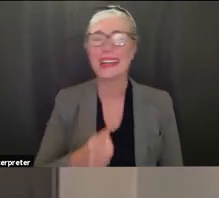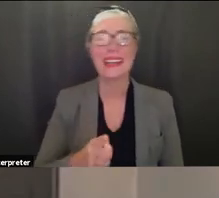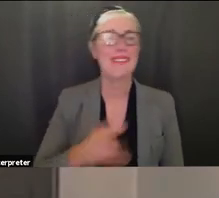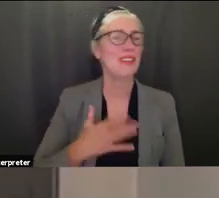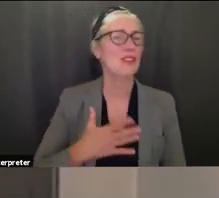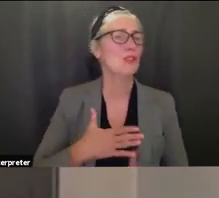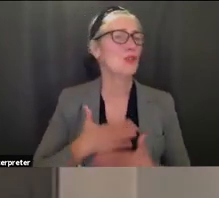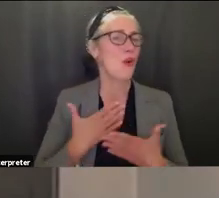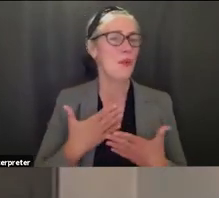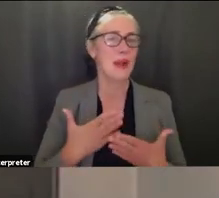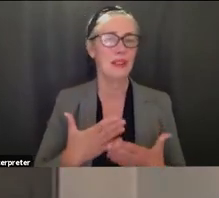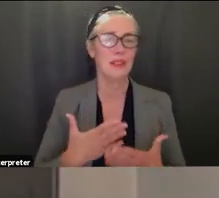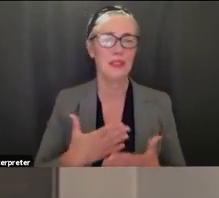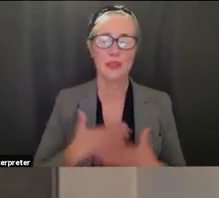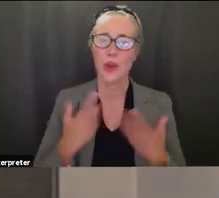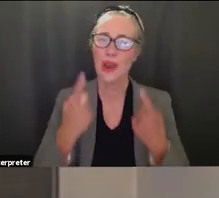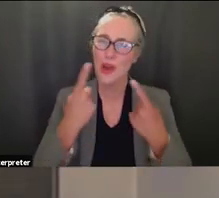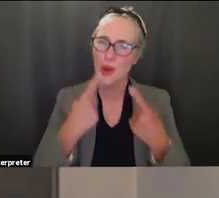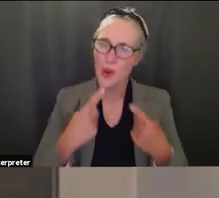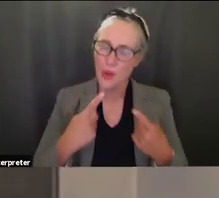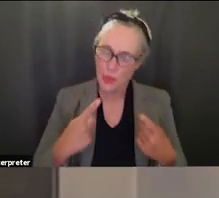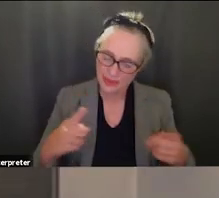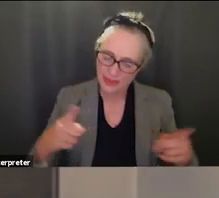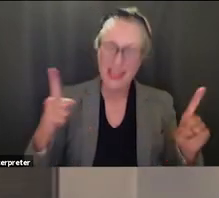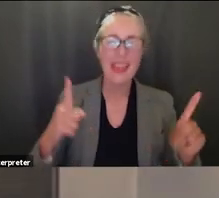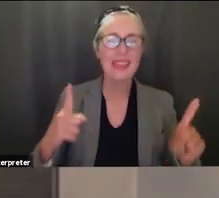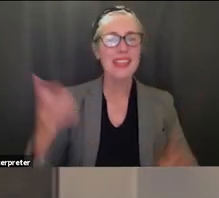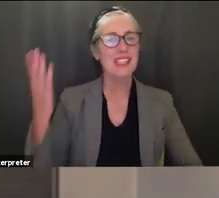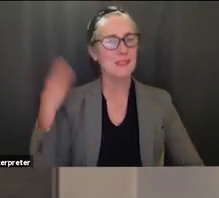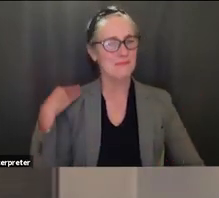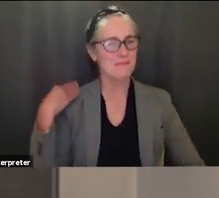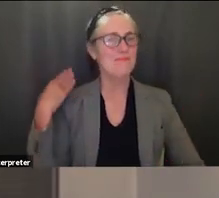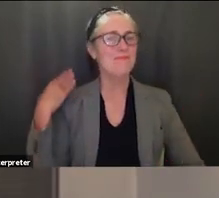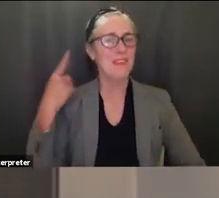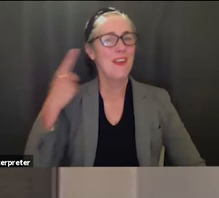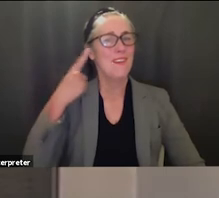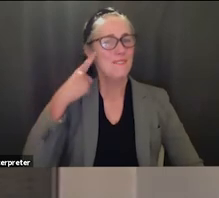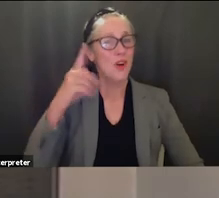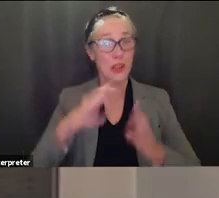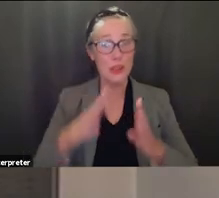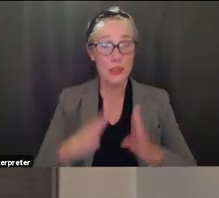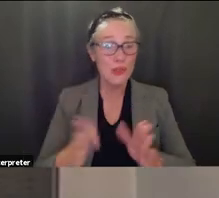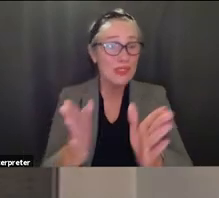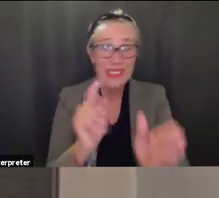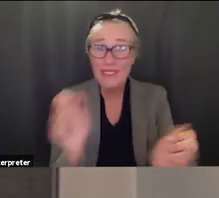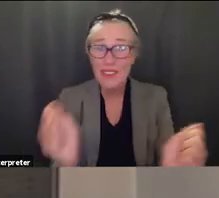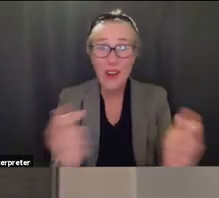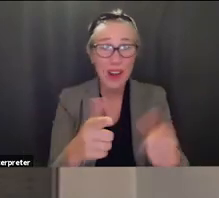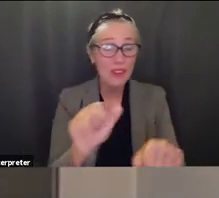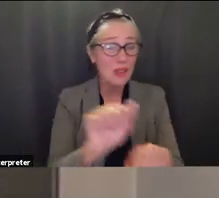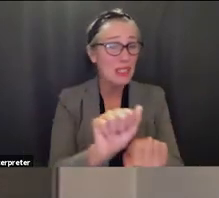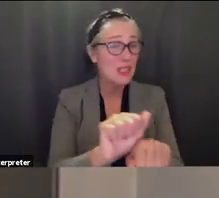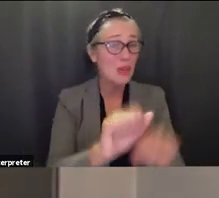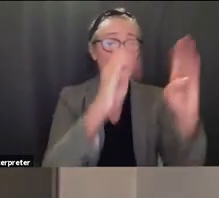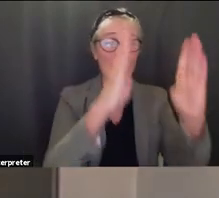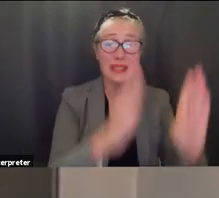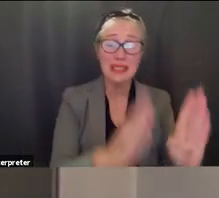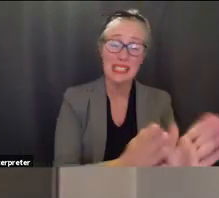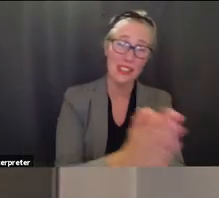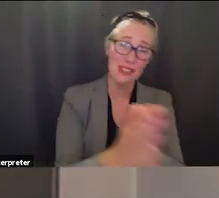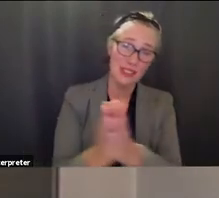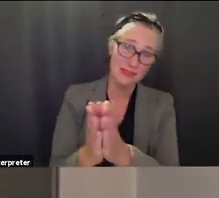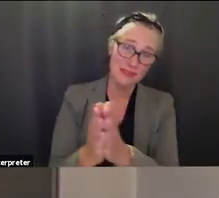that we've that we've done this for the students and especially to all of you who did all that work and the teachers and everyone else